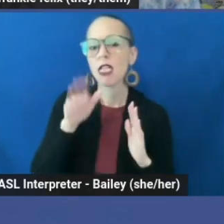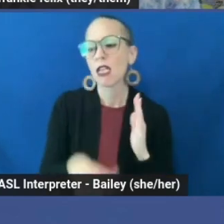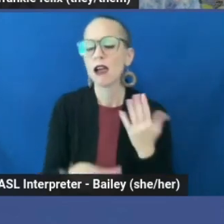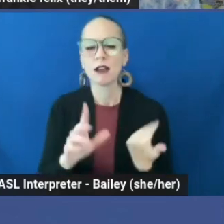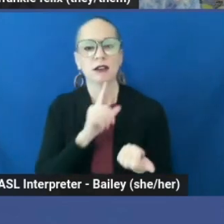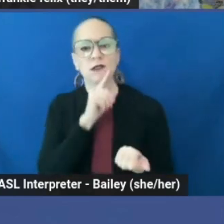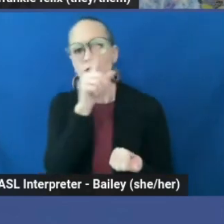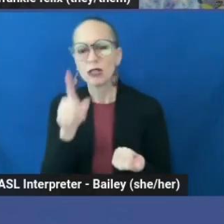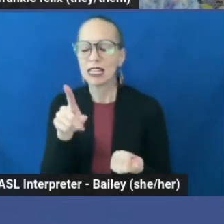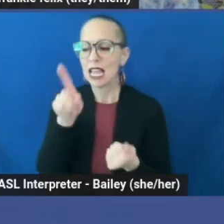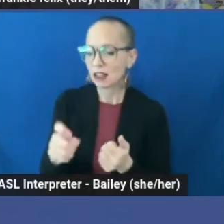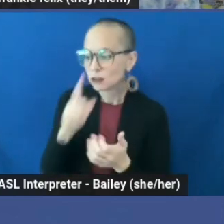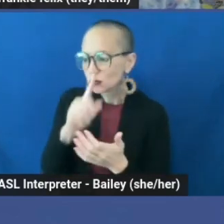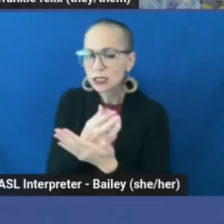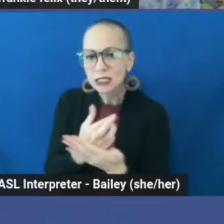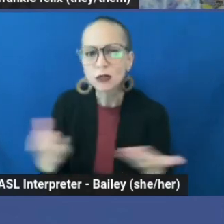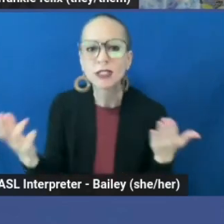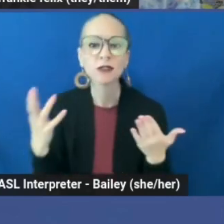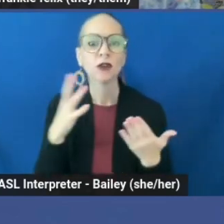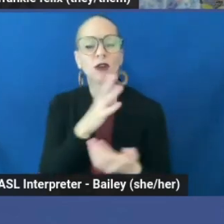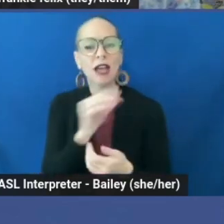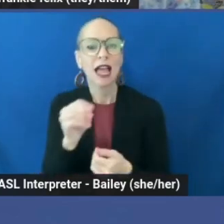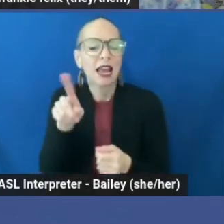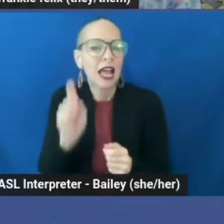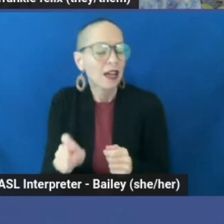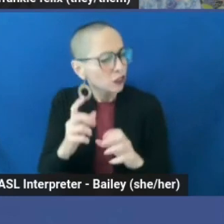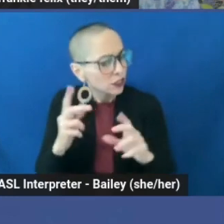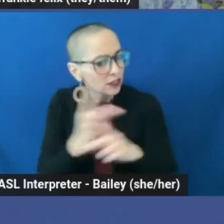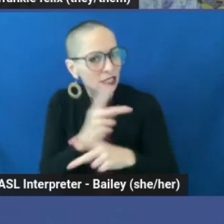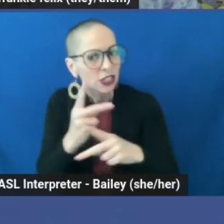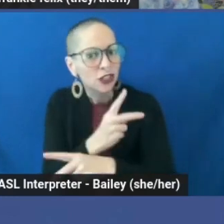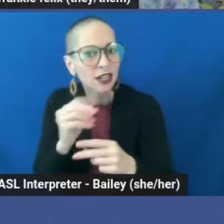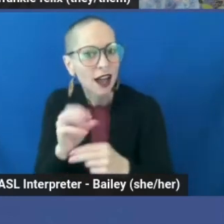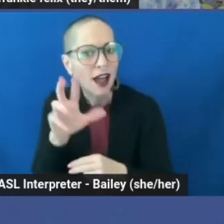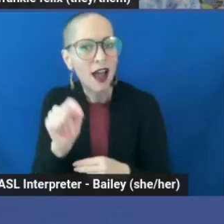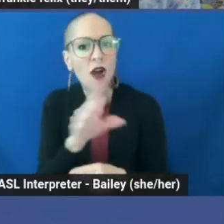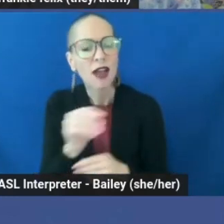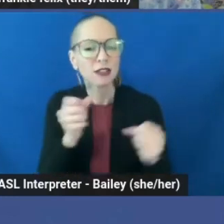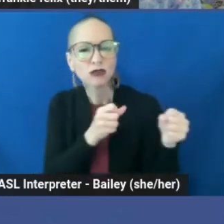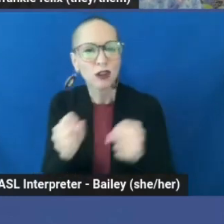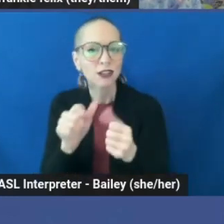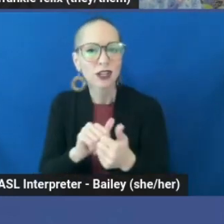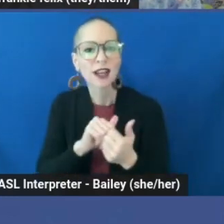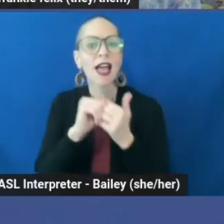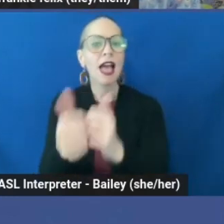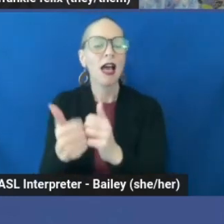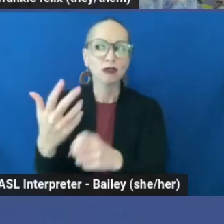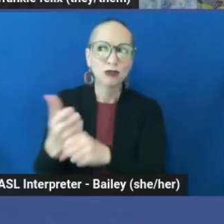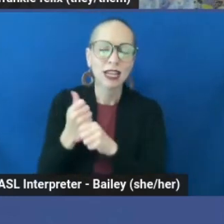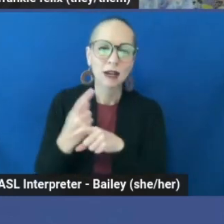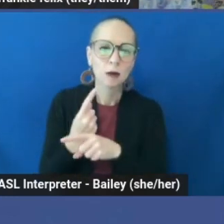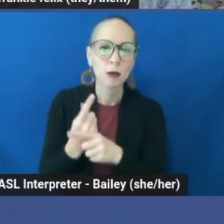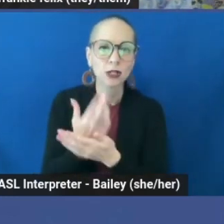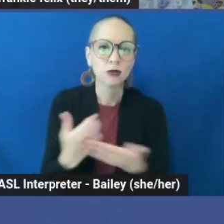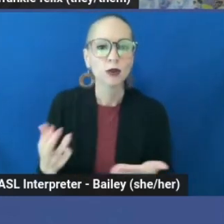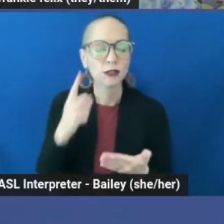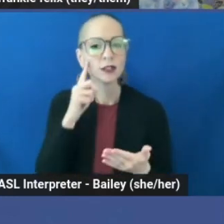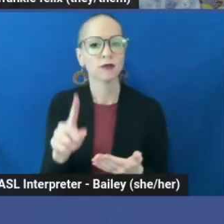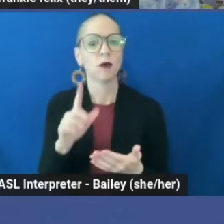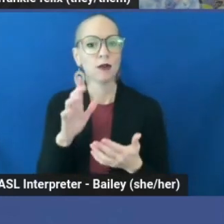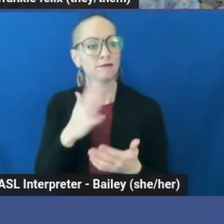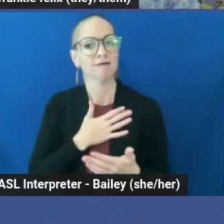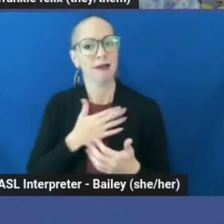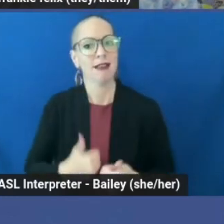being cunning and resourceful, keeping your ear to the ground, and strategizing how to get the resources you need to live the life you want.